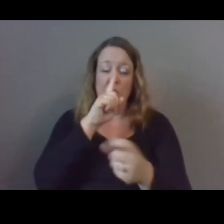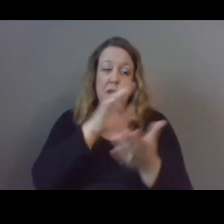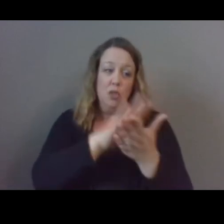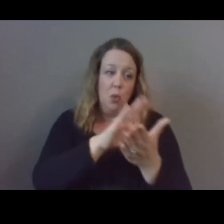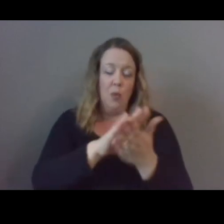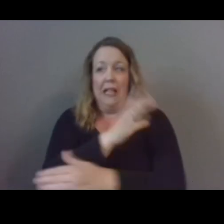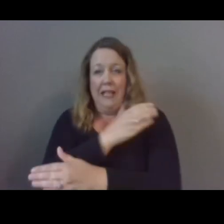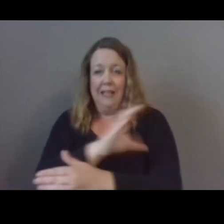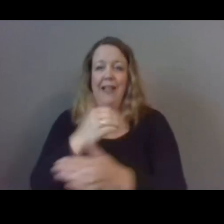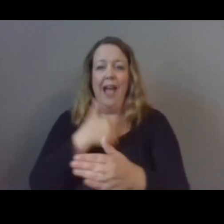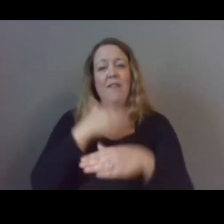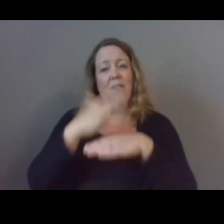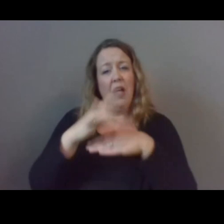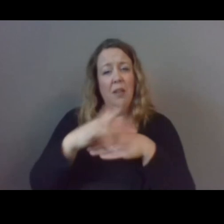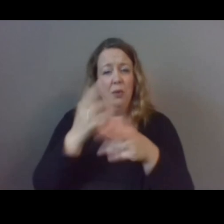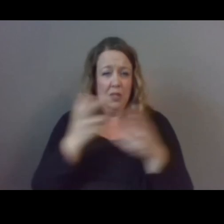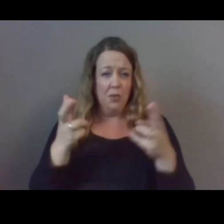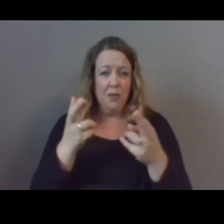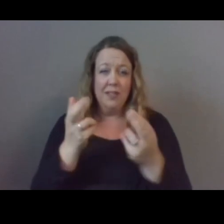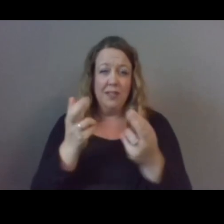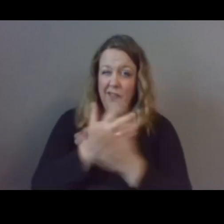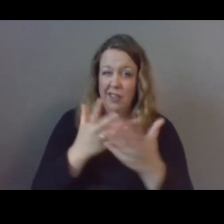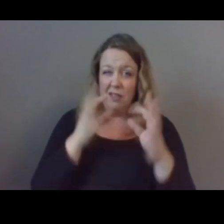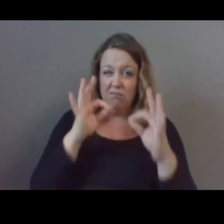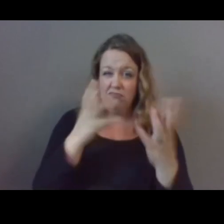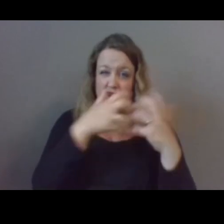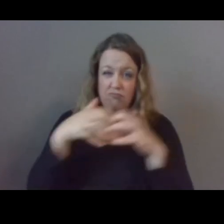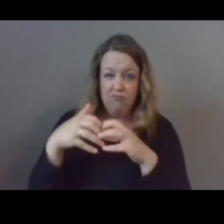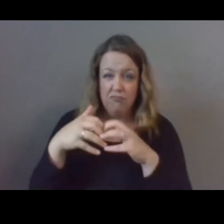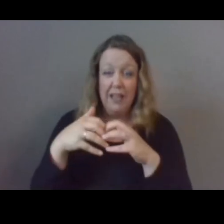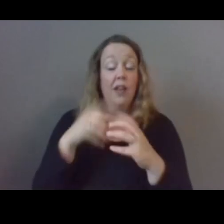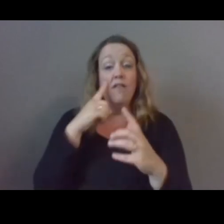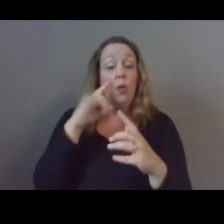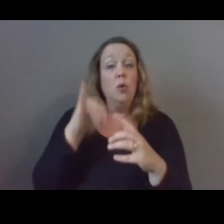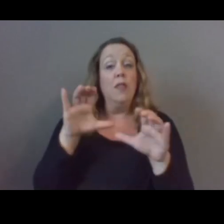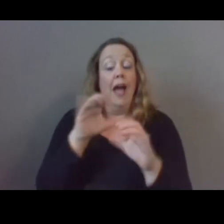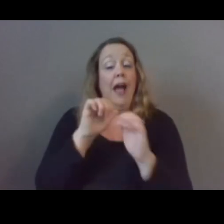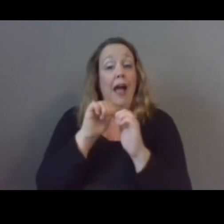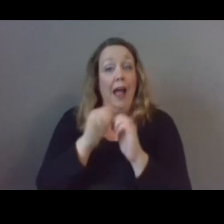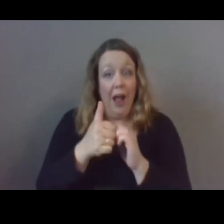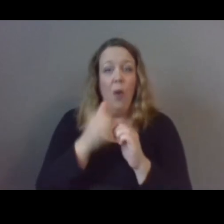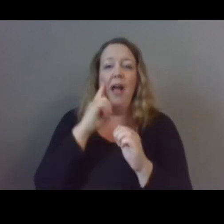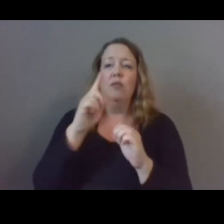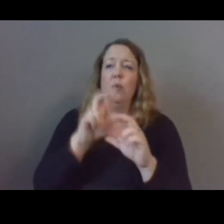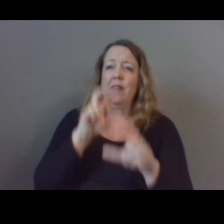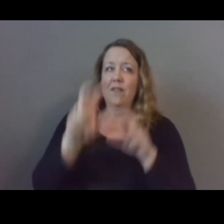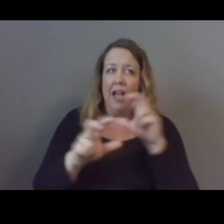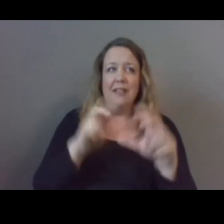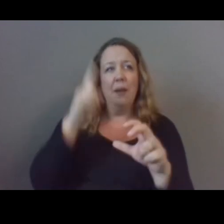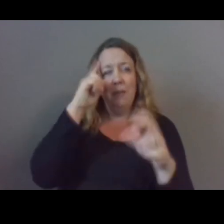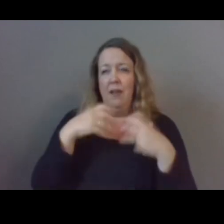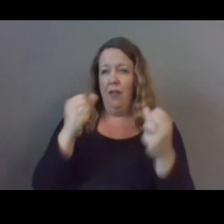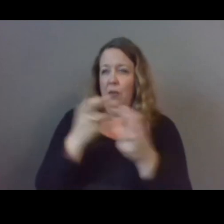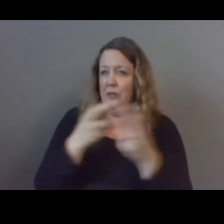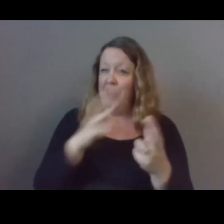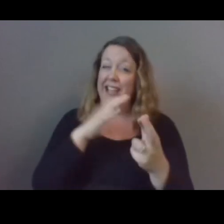cope. And to do that, we have to invest not just in mental health resources, but also in our mentoring programs, to ensure